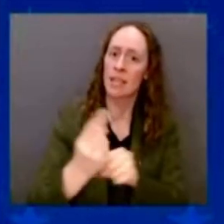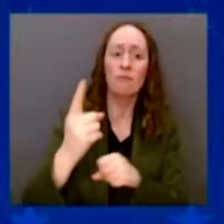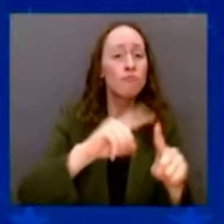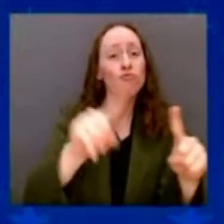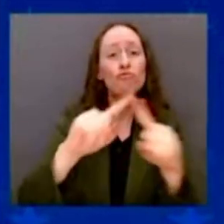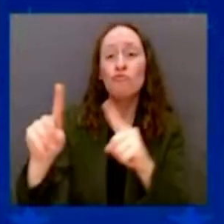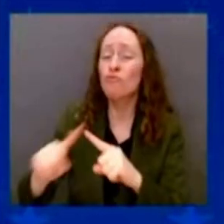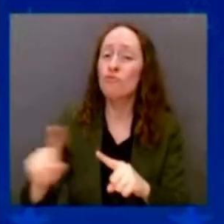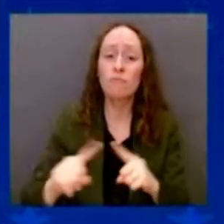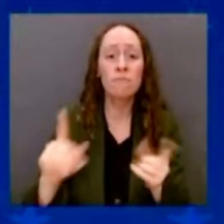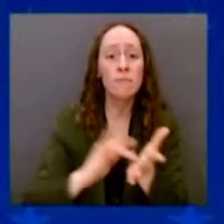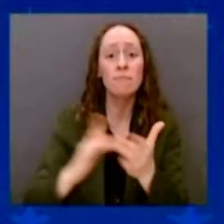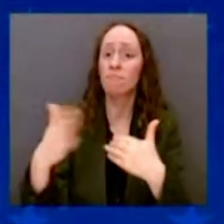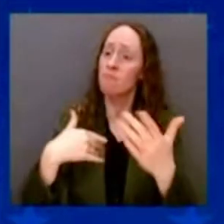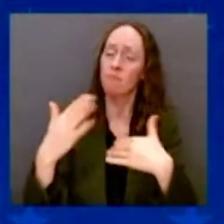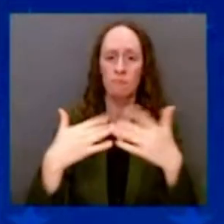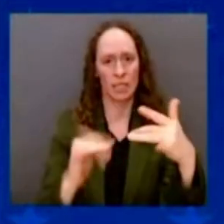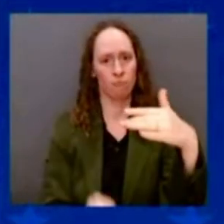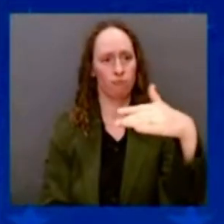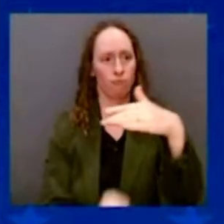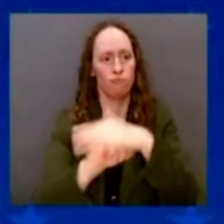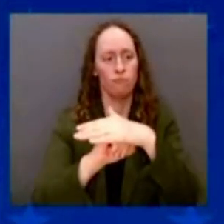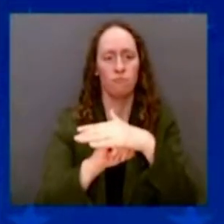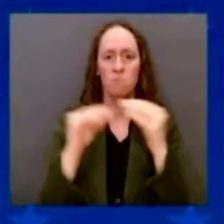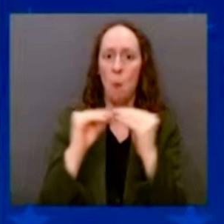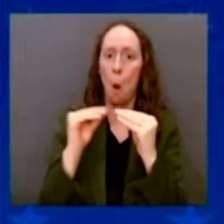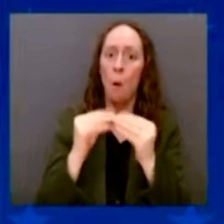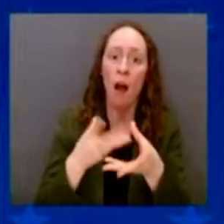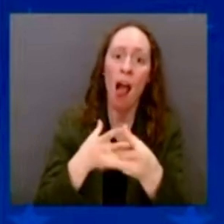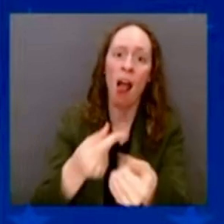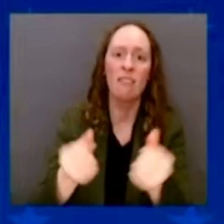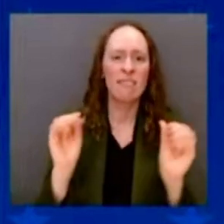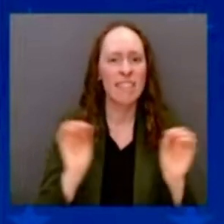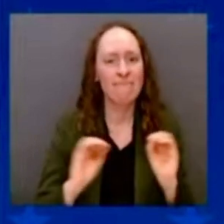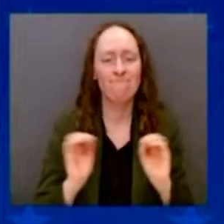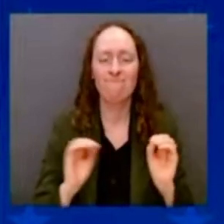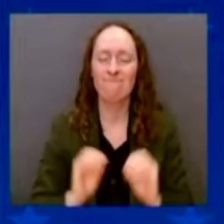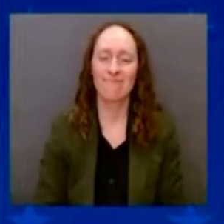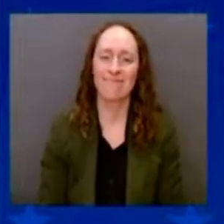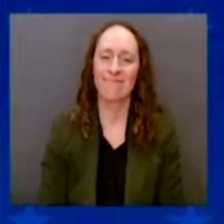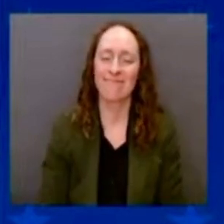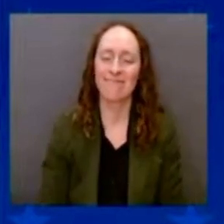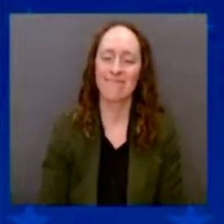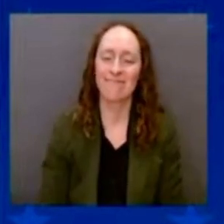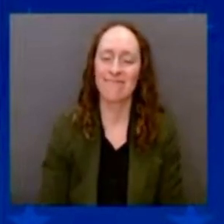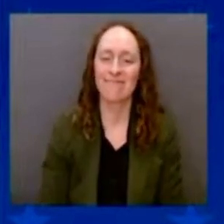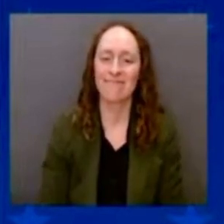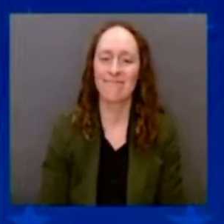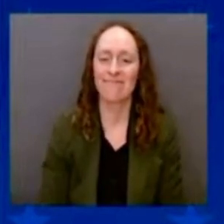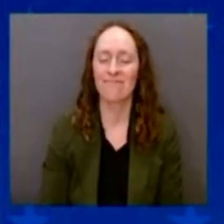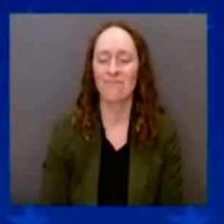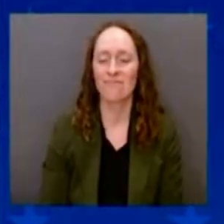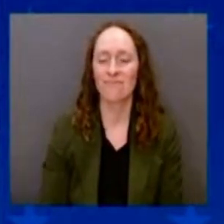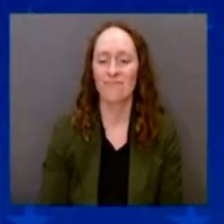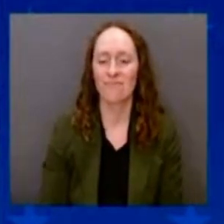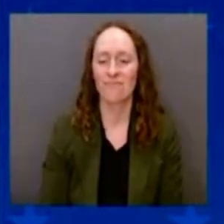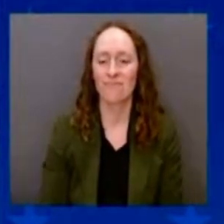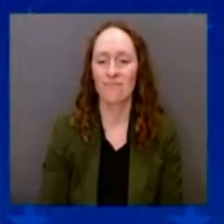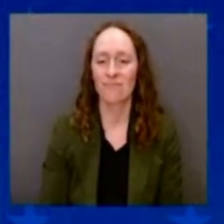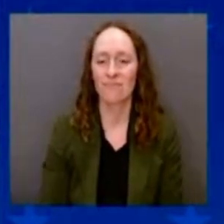it's not just going to save people's lives and save people money, so they don't have to go bankrupt to try to stay alive.